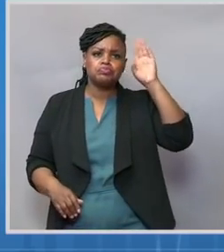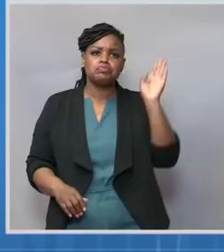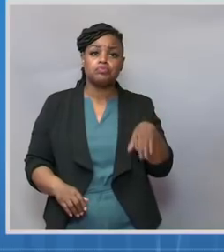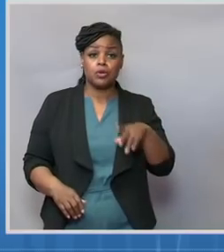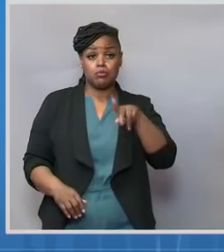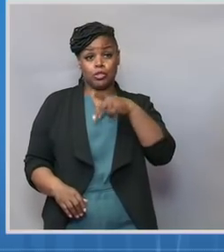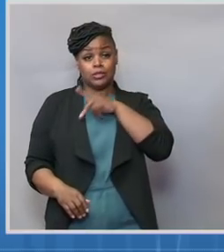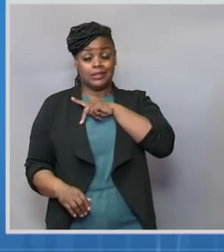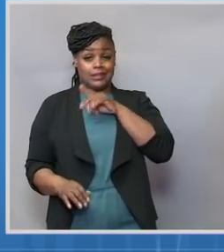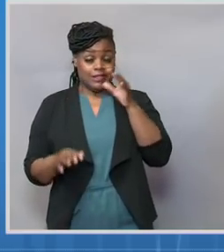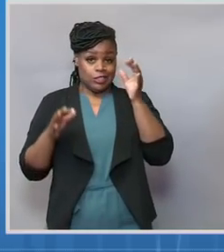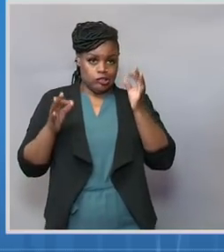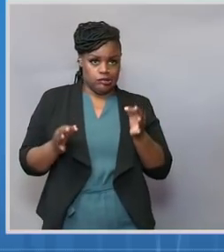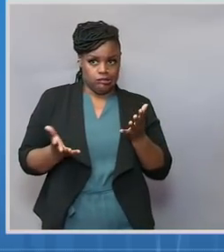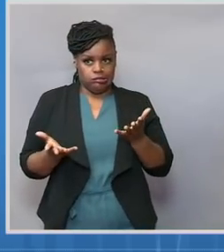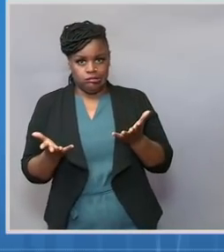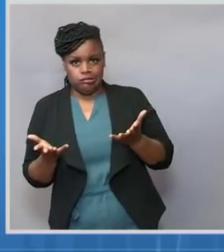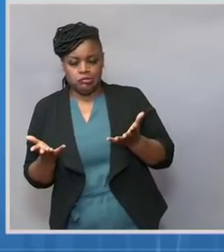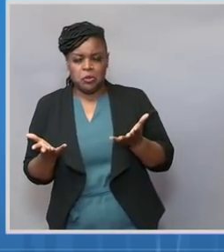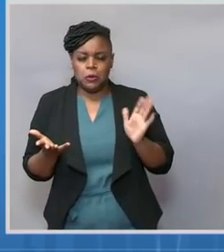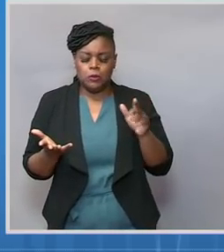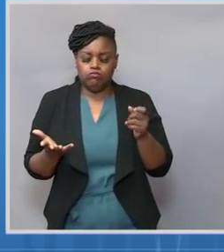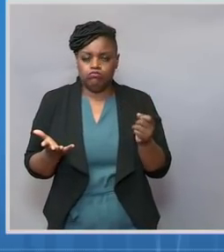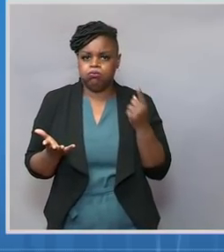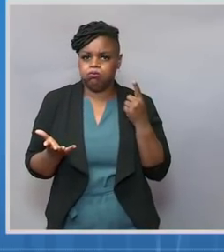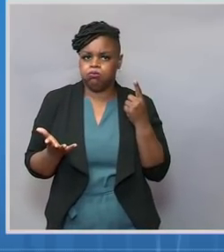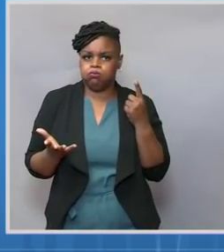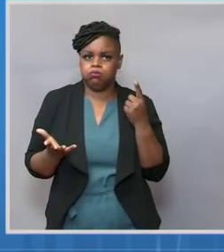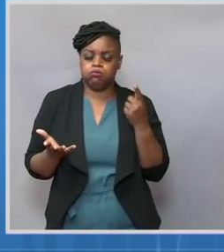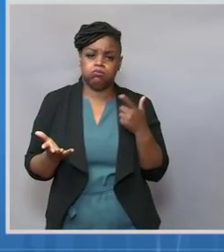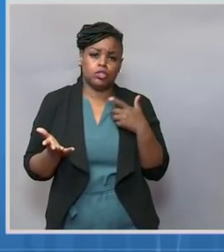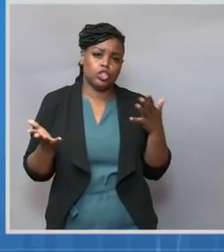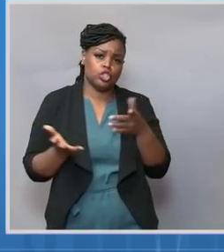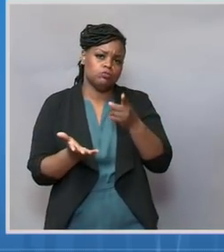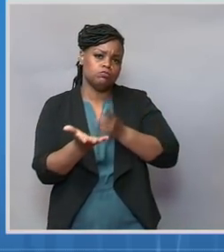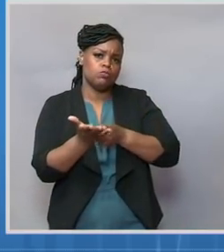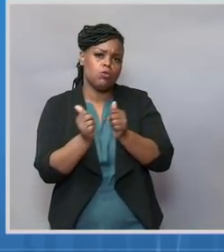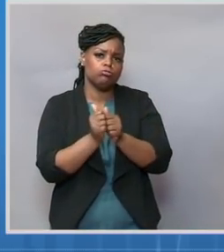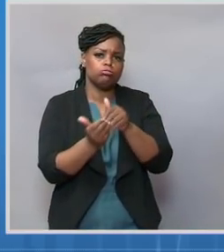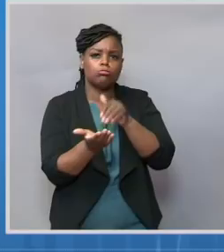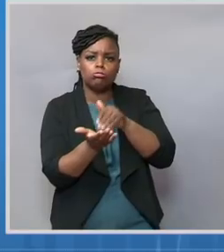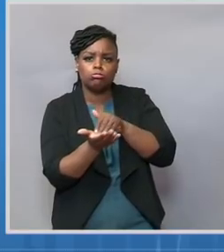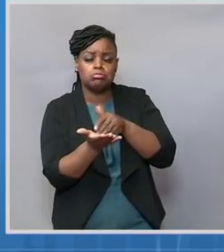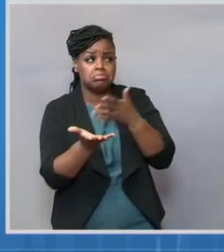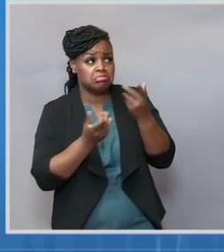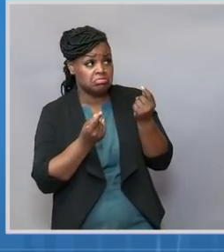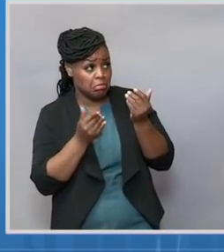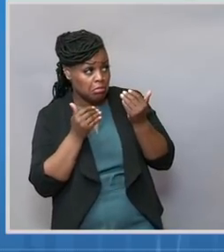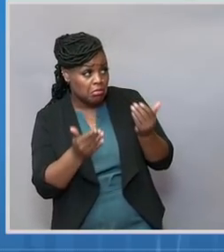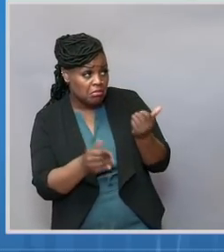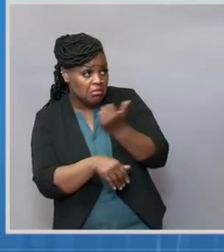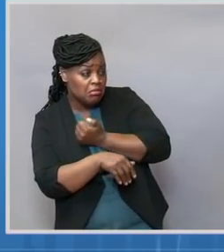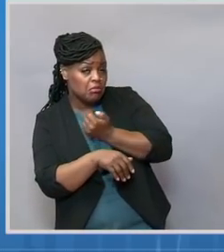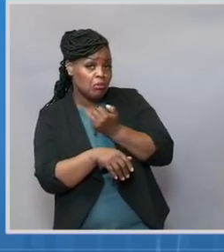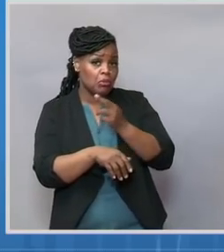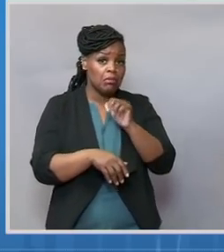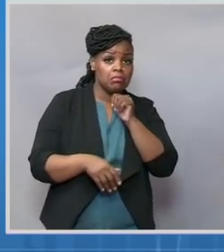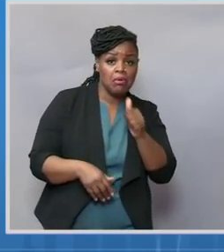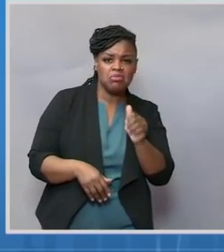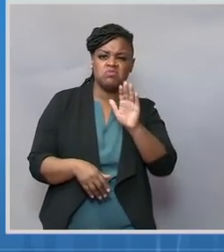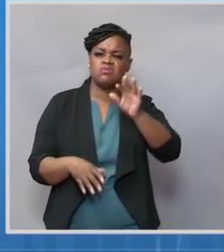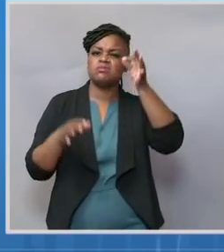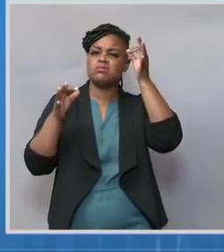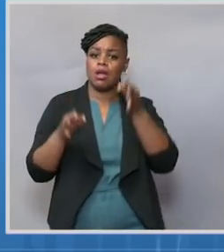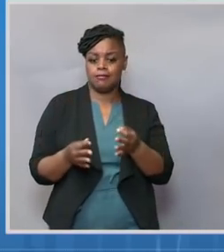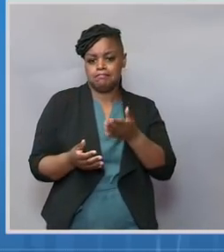encourage people to talk to their doctors or primary care providers to determine what is best for them and for their baby. I